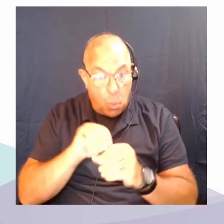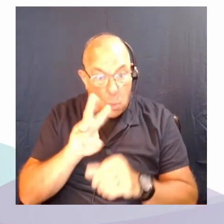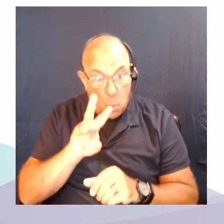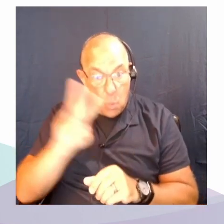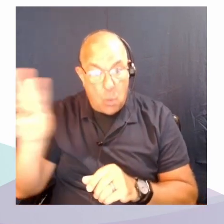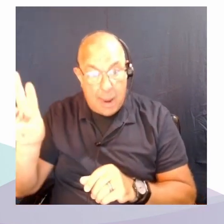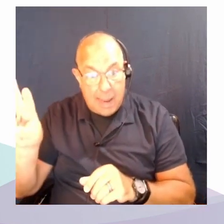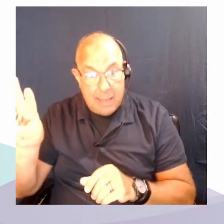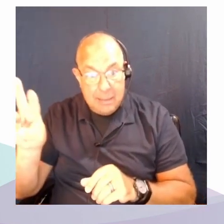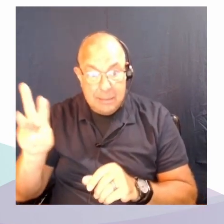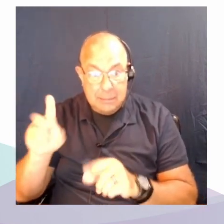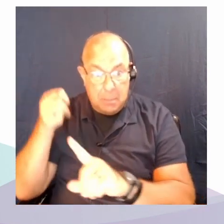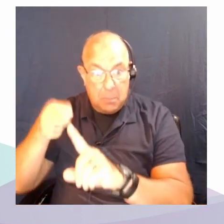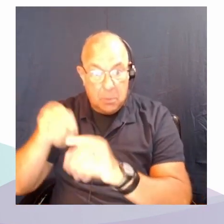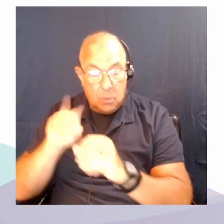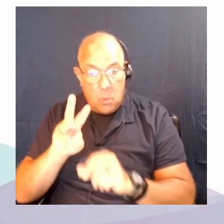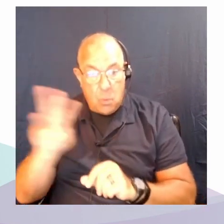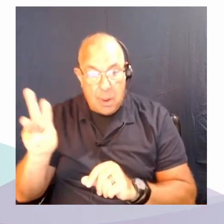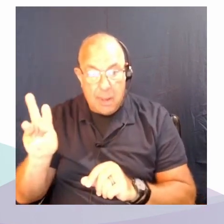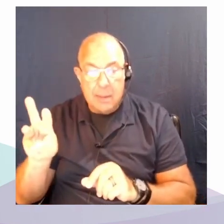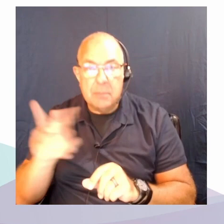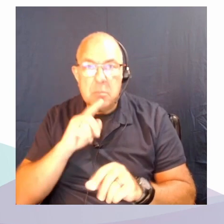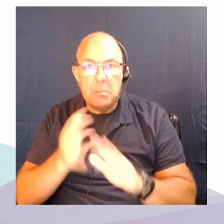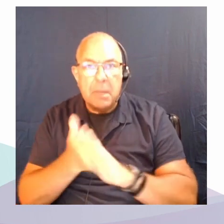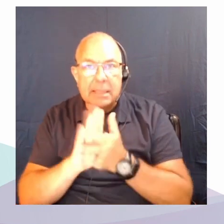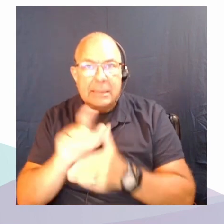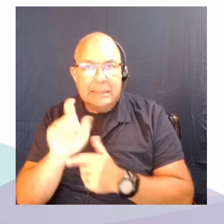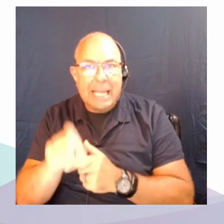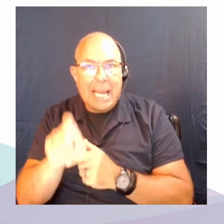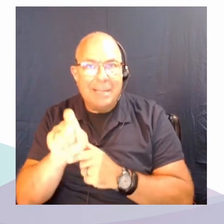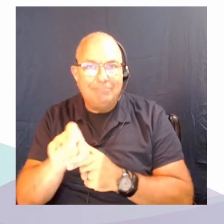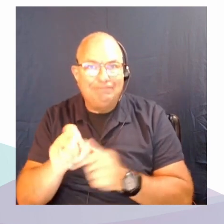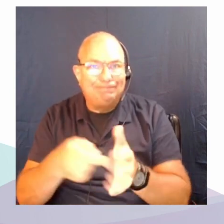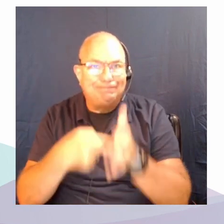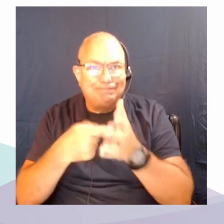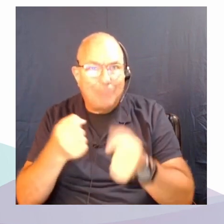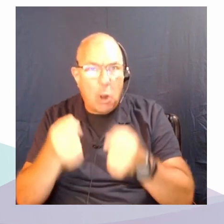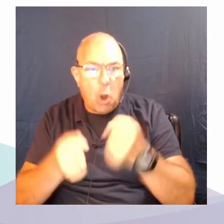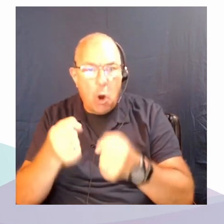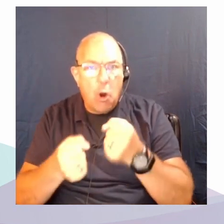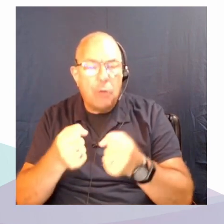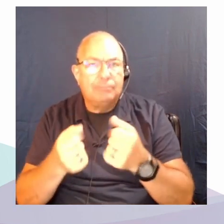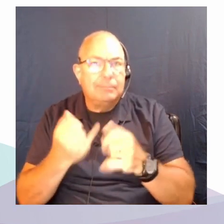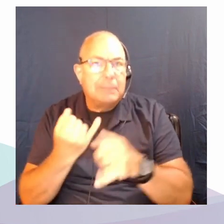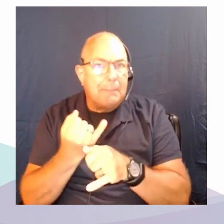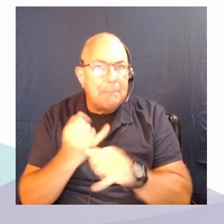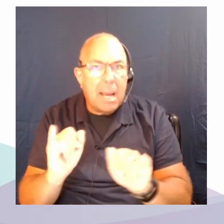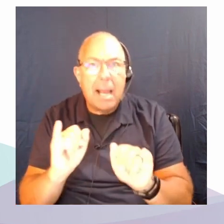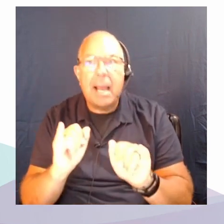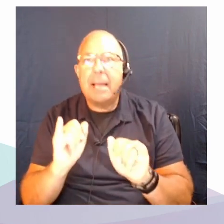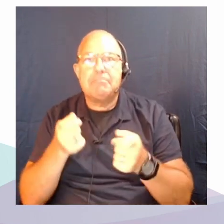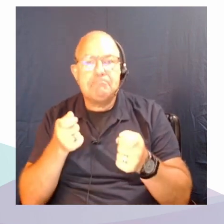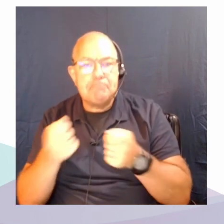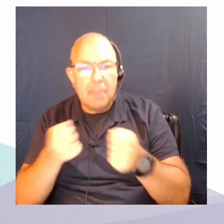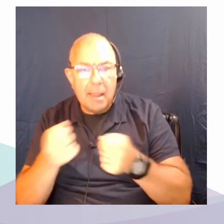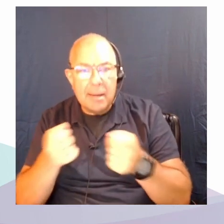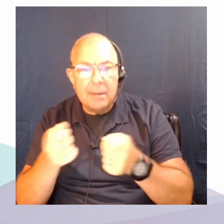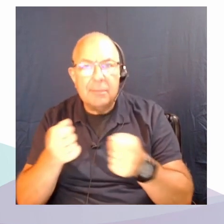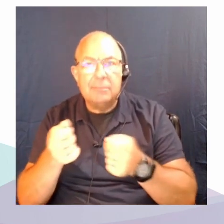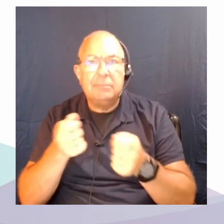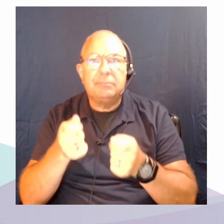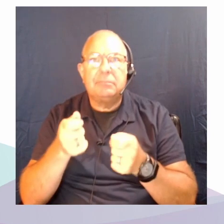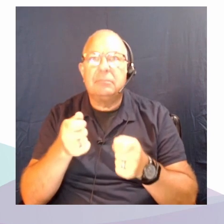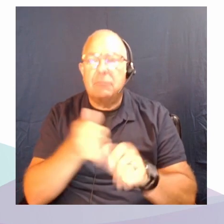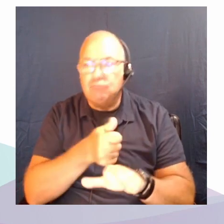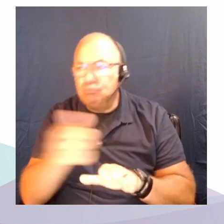it's really become a necessary tool for independence and the successful management of, you know, getting from work to home, the